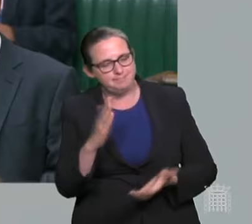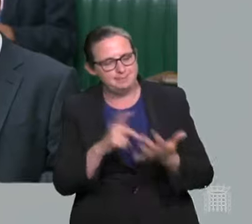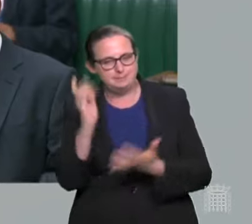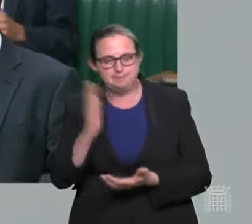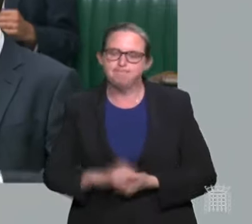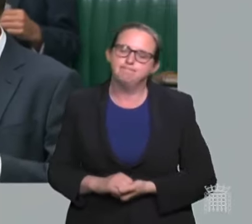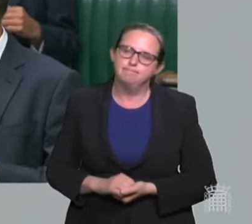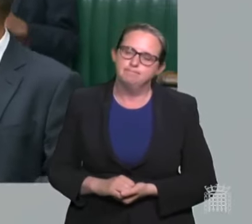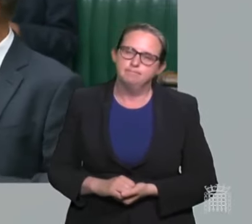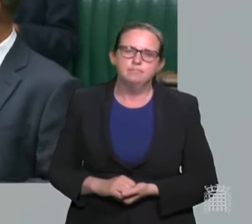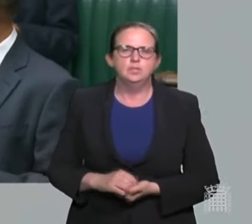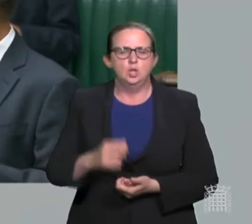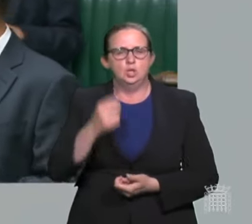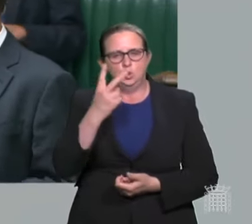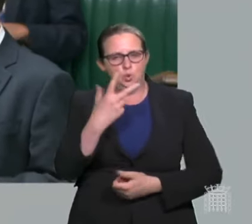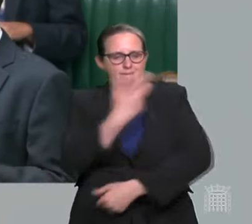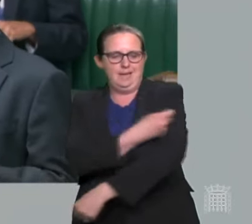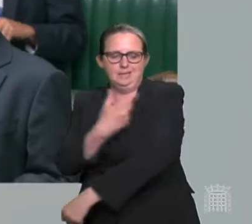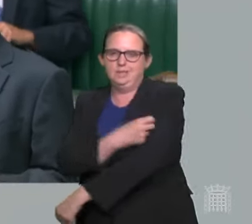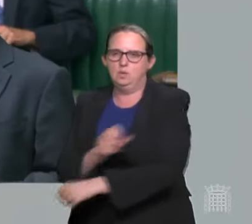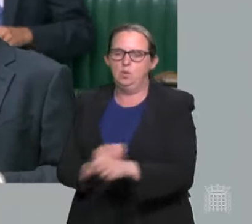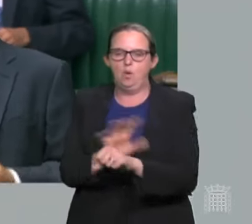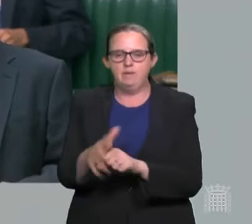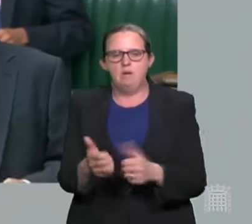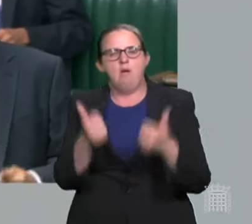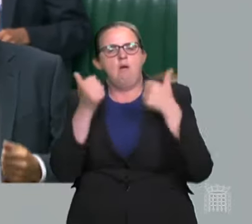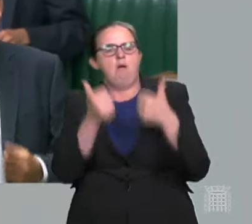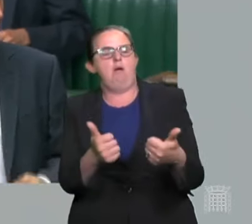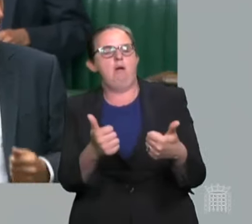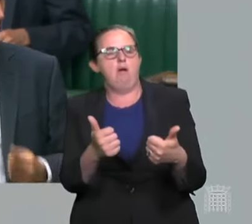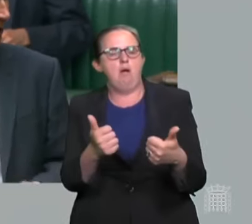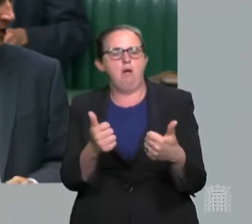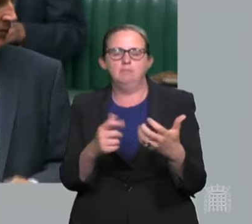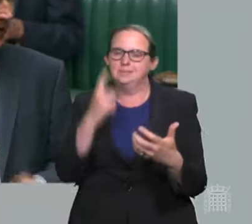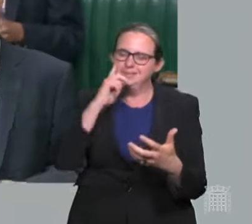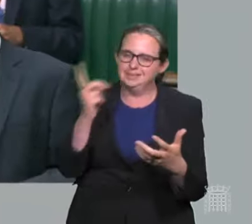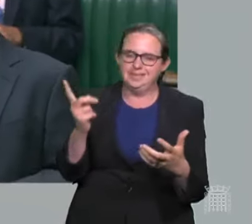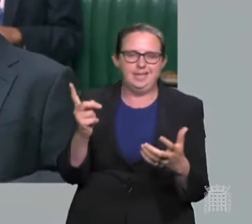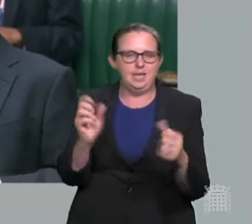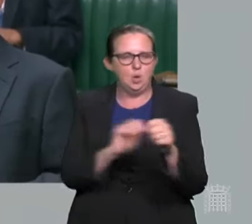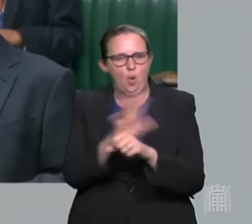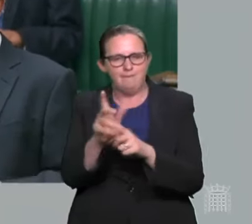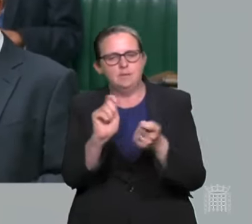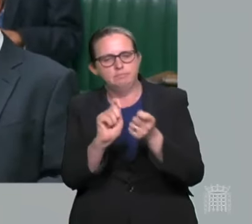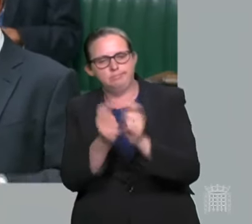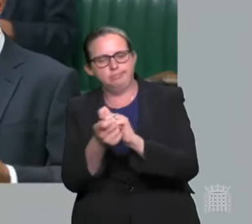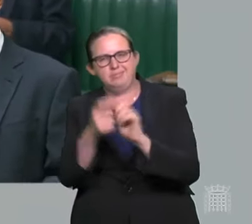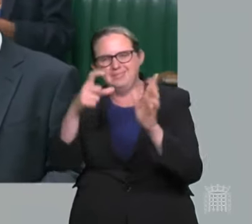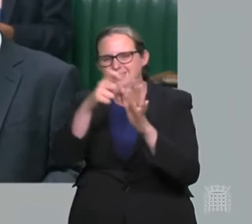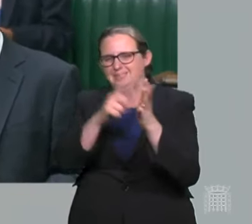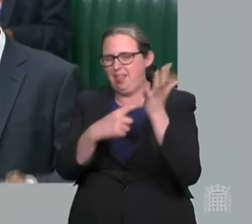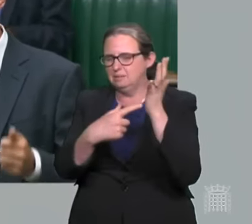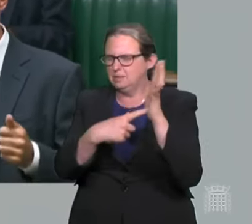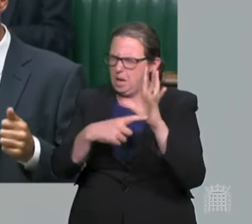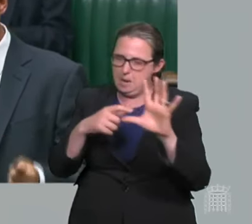variant. But with 350,000 new cases daily across the world, the battle against this pandemic is far from